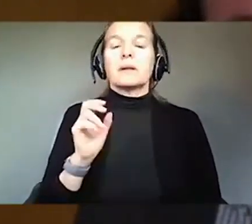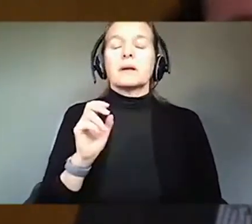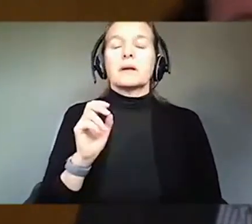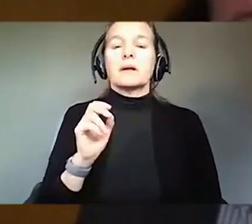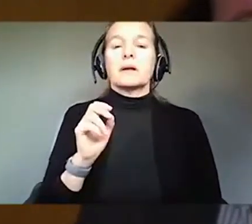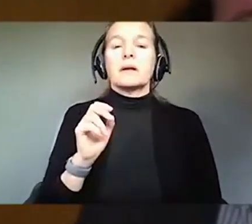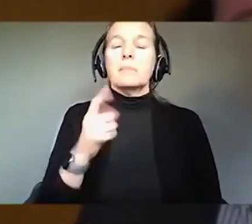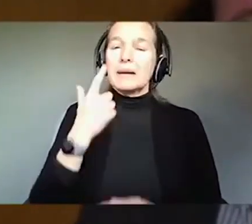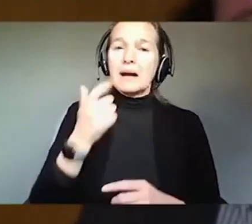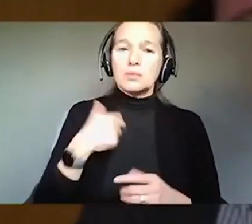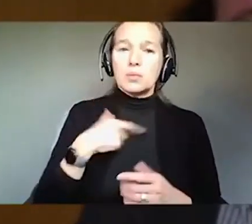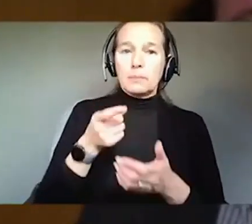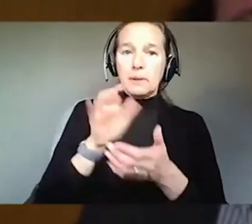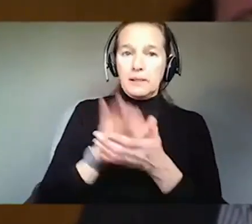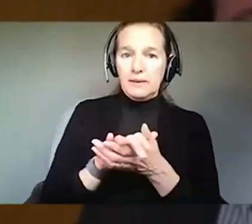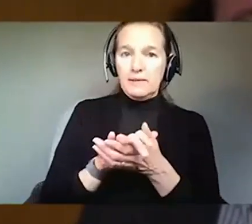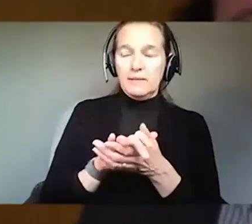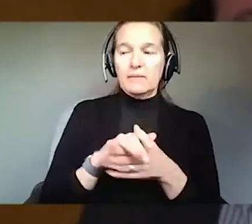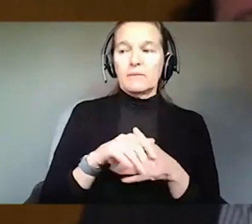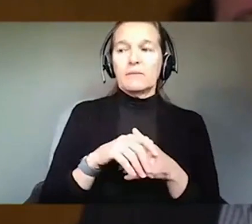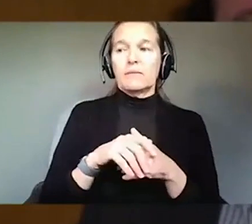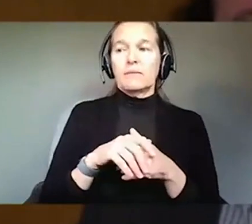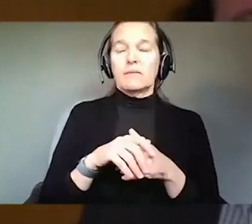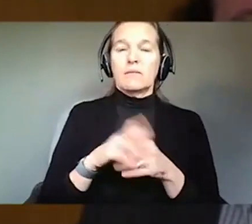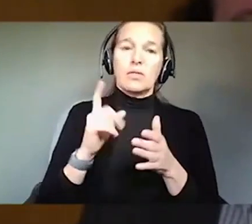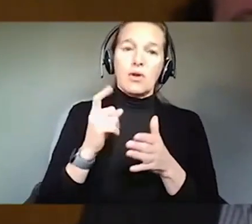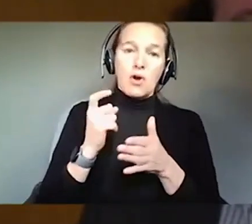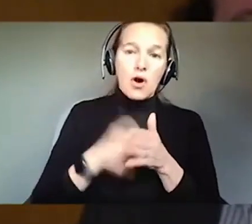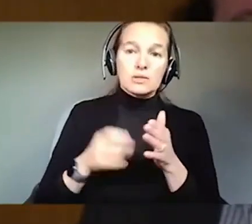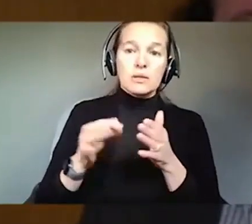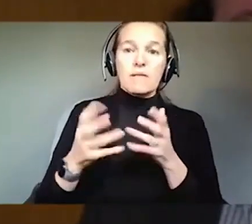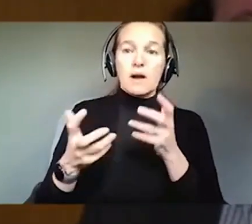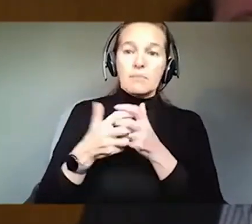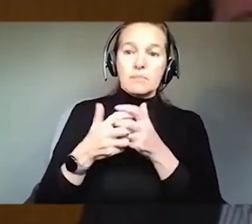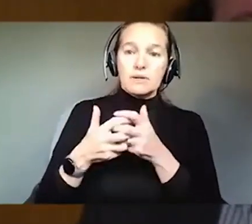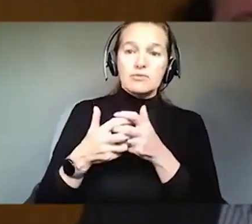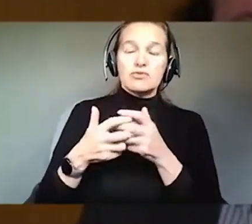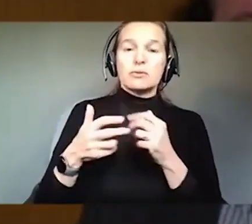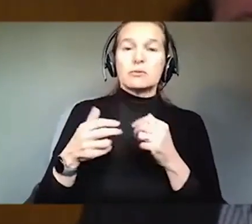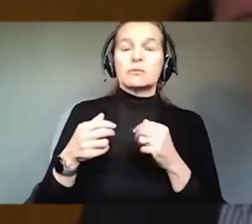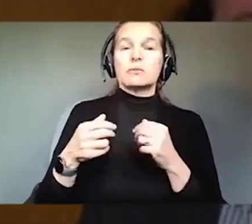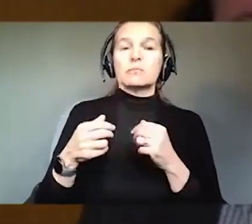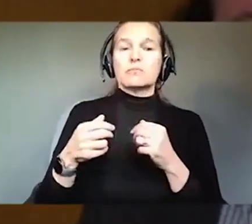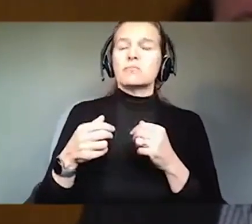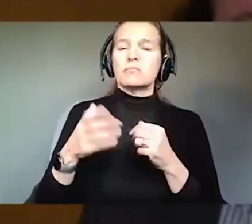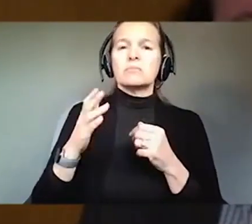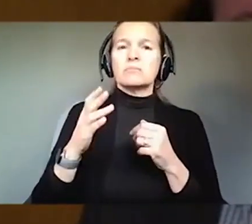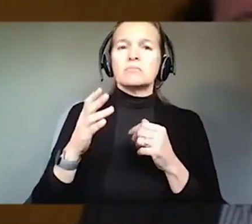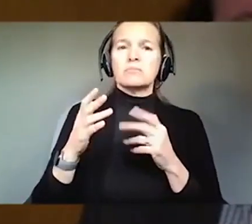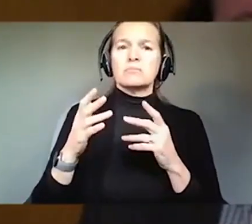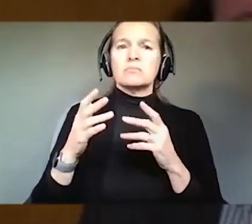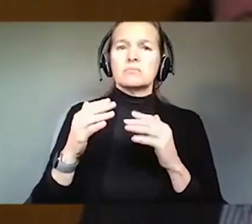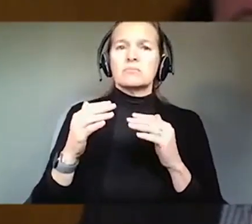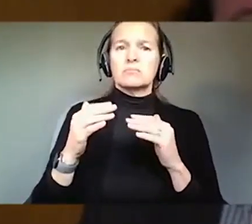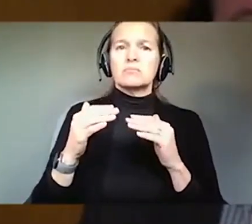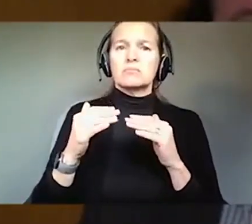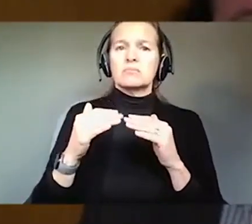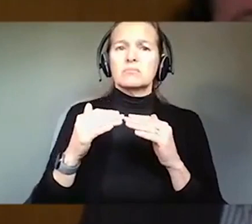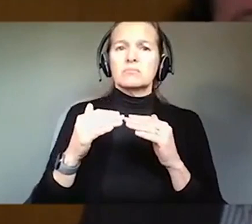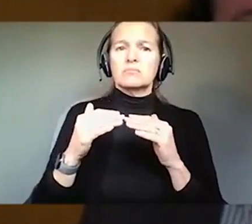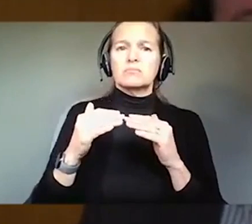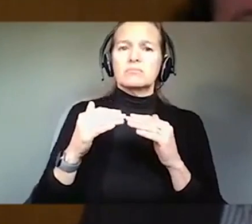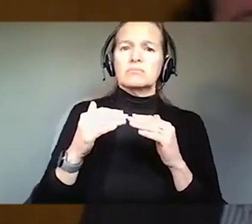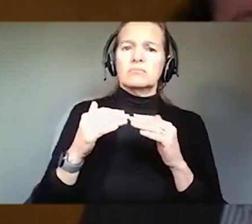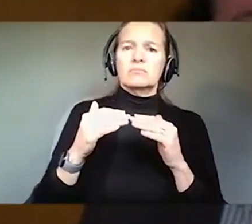believe here that, you know, the cost accommodation is going to be far outweighed by the benefit of the lower